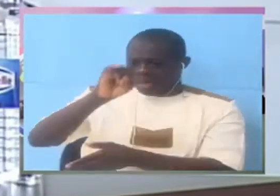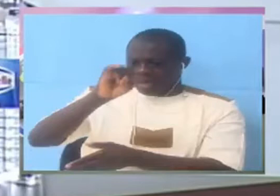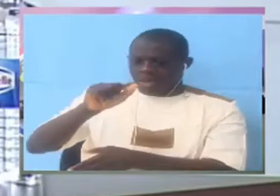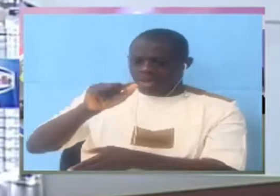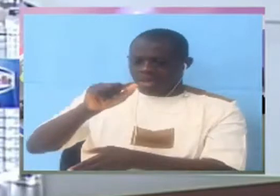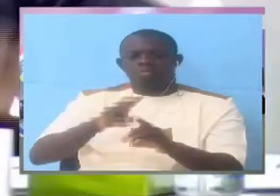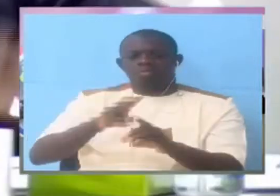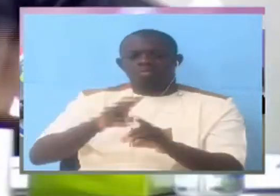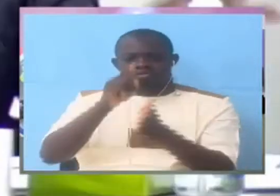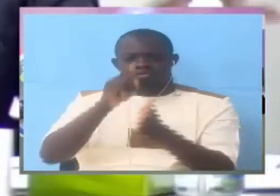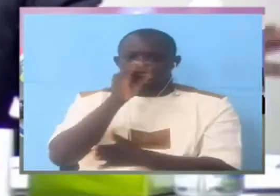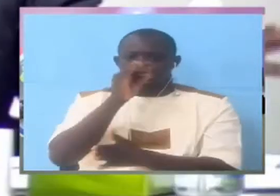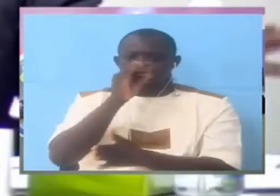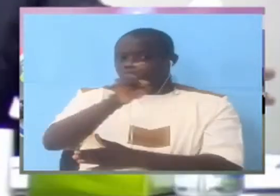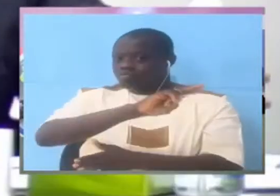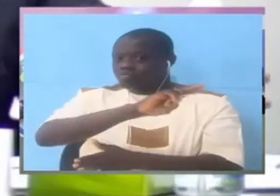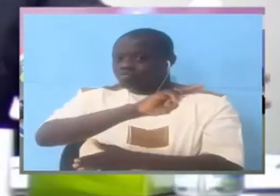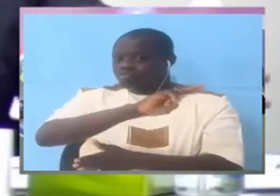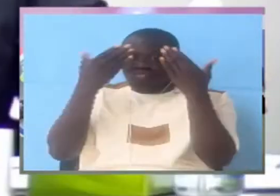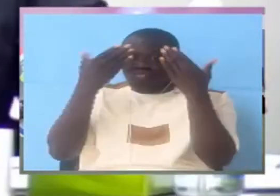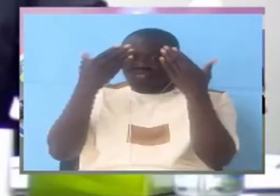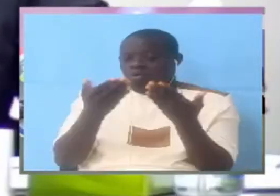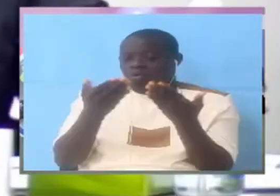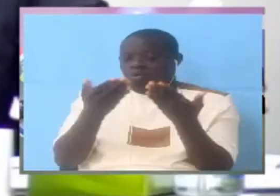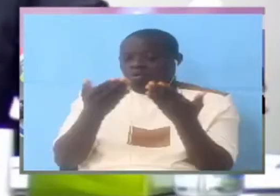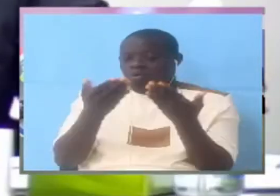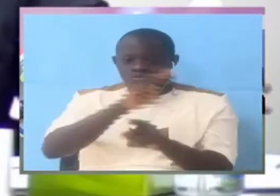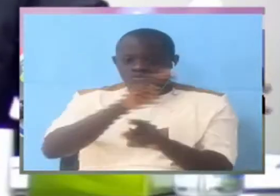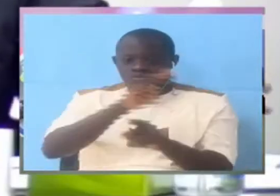you saying you don't know you merely believe yes